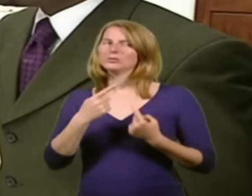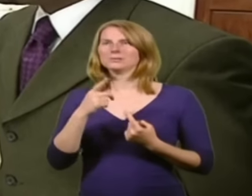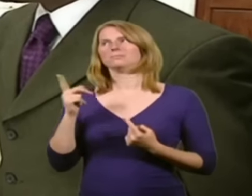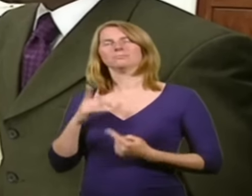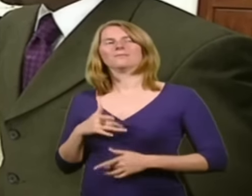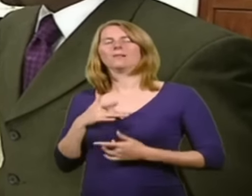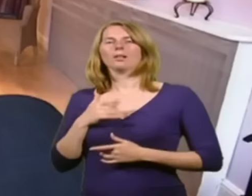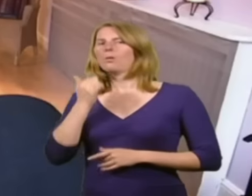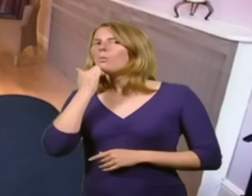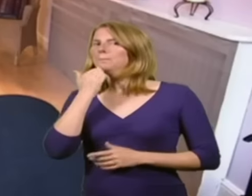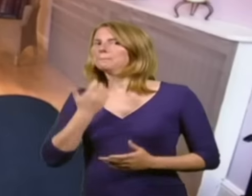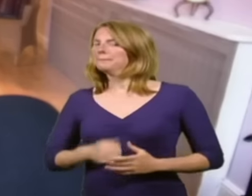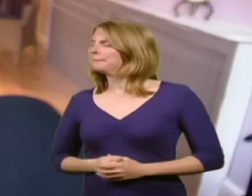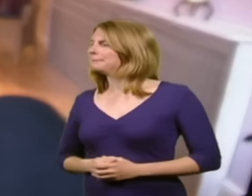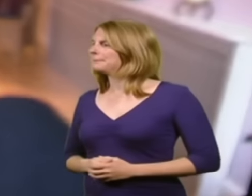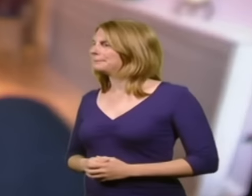difference and makes you feel whole.